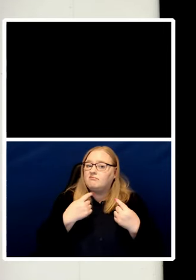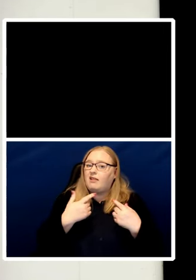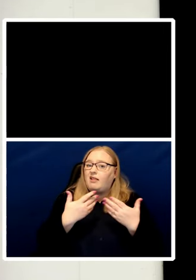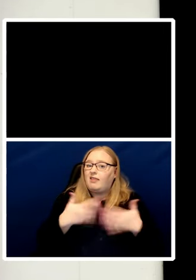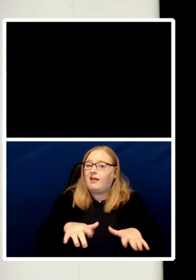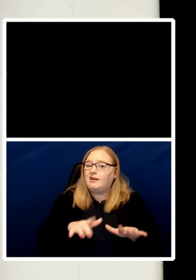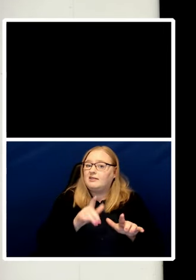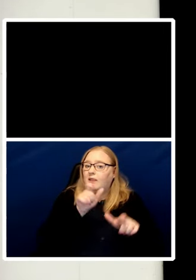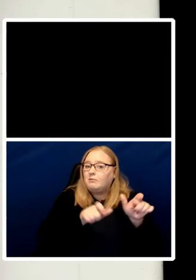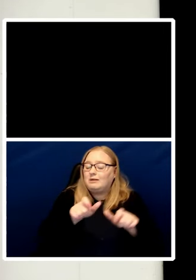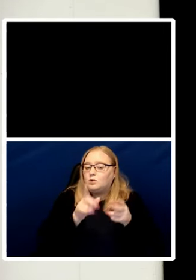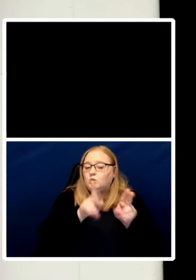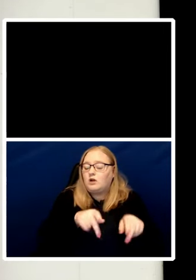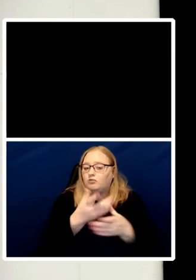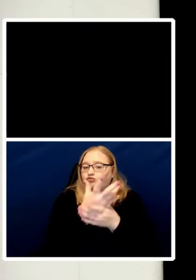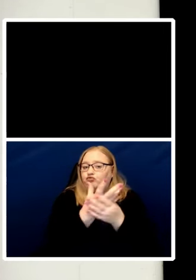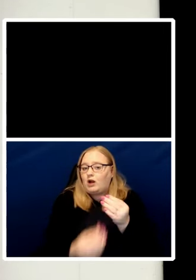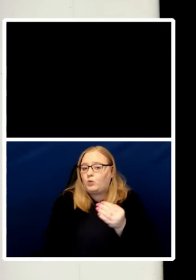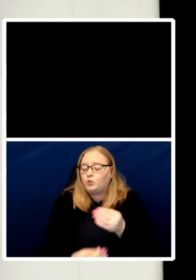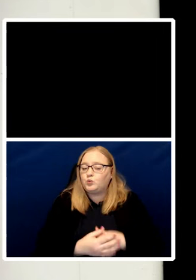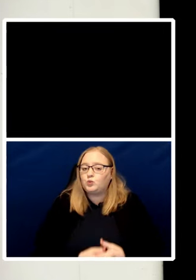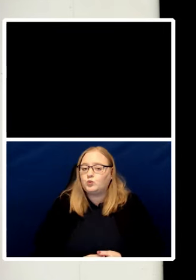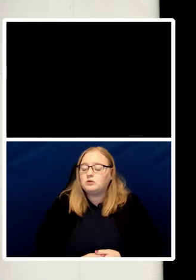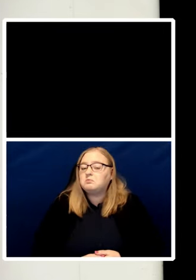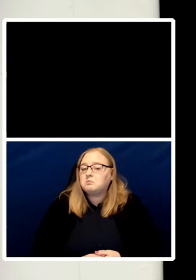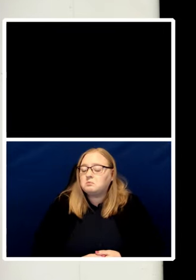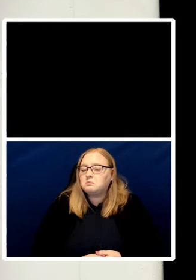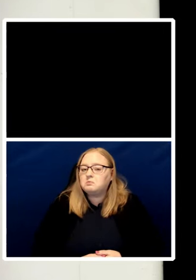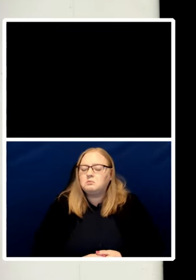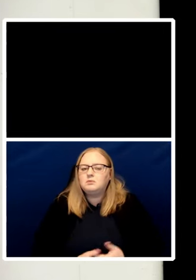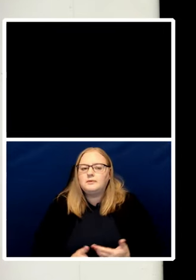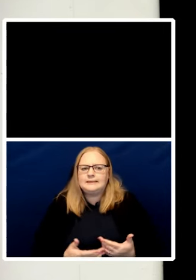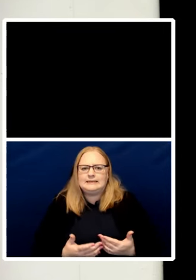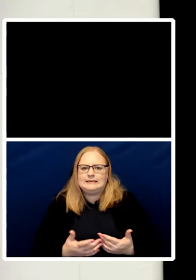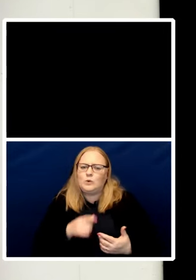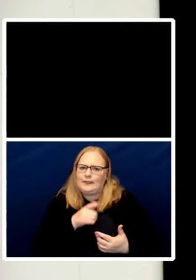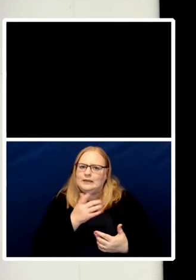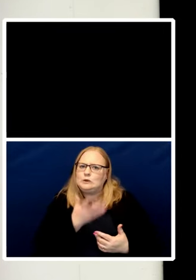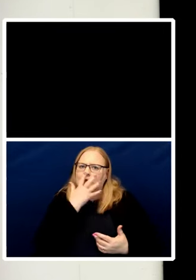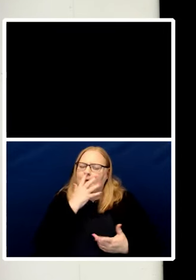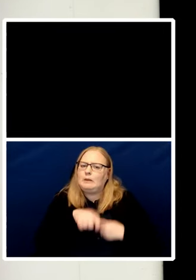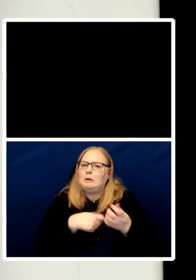on our watch what's a few poor people thank you very much